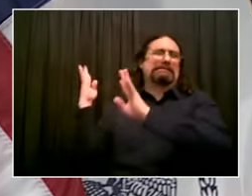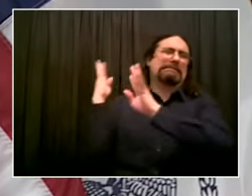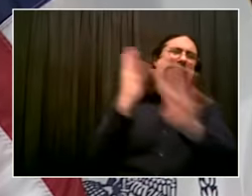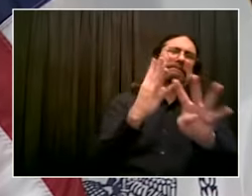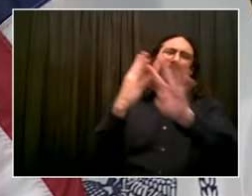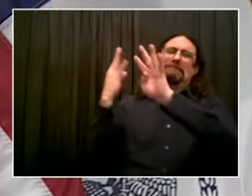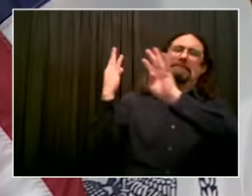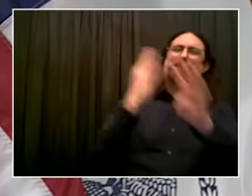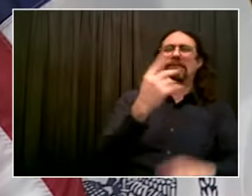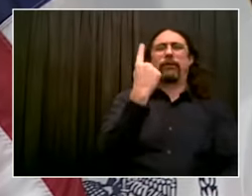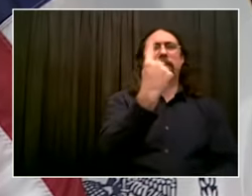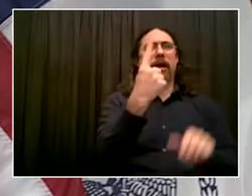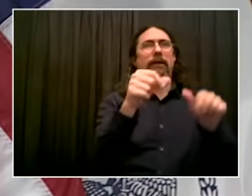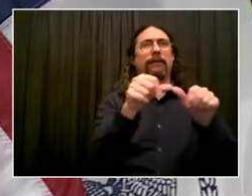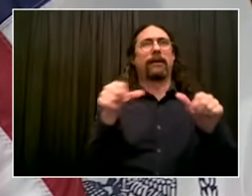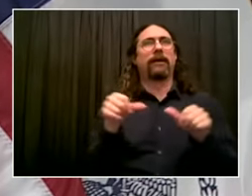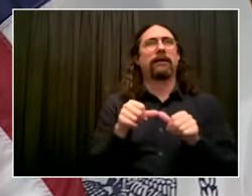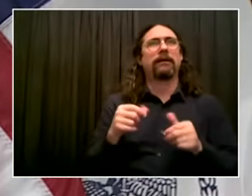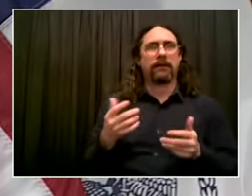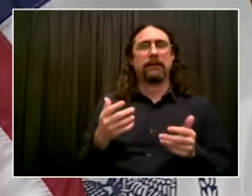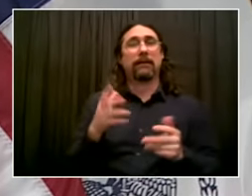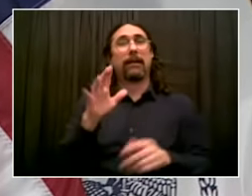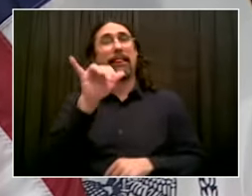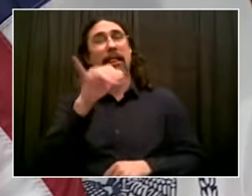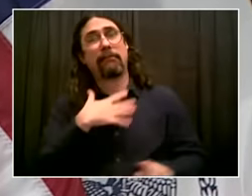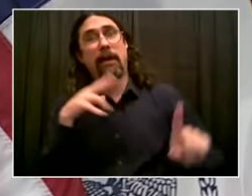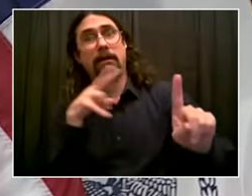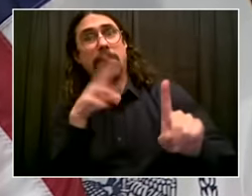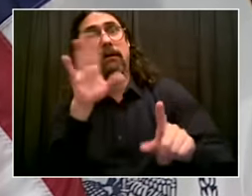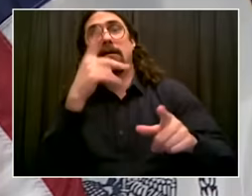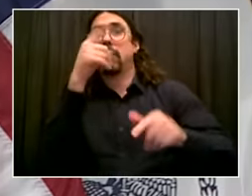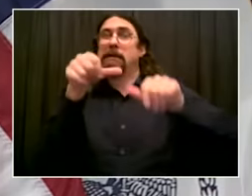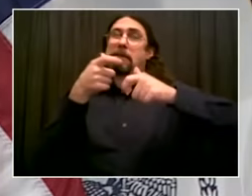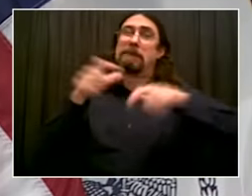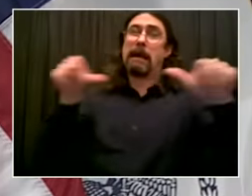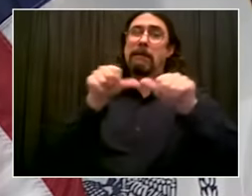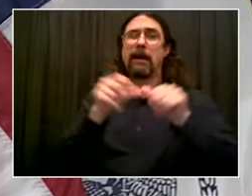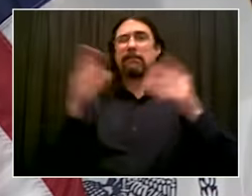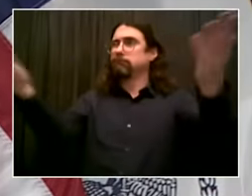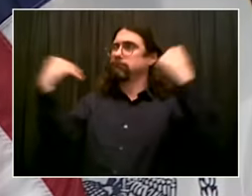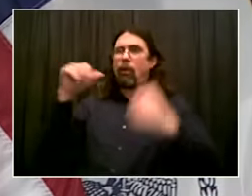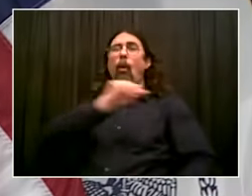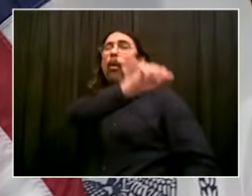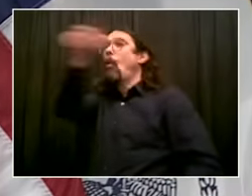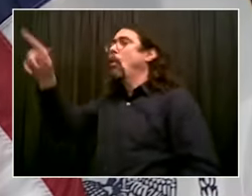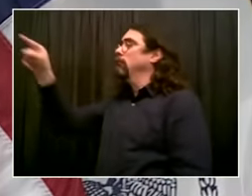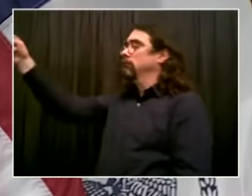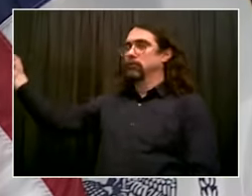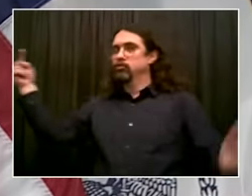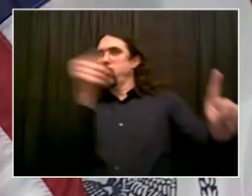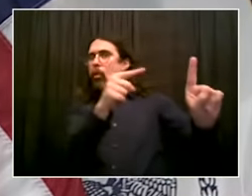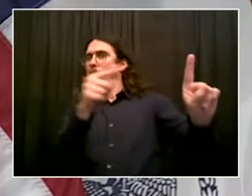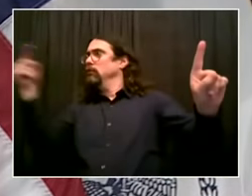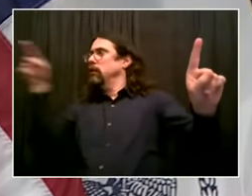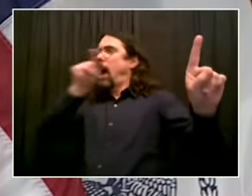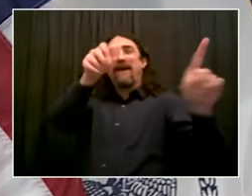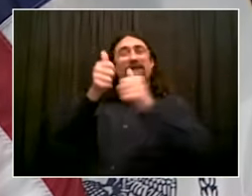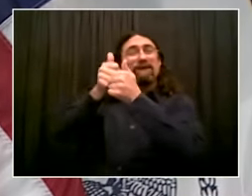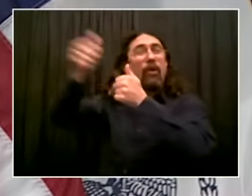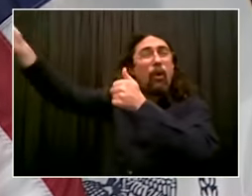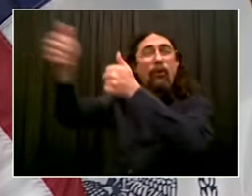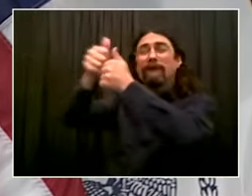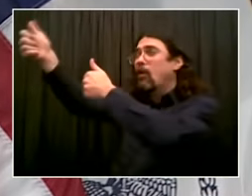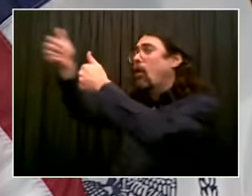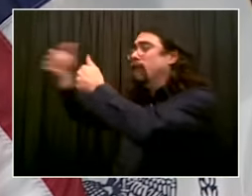hardest hit by COVID that are immigrant and people of color communities. So again, I'm fine with any effort that